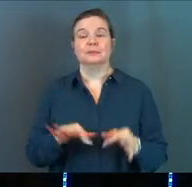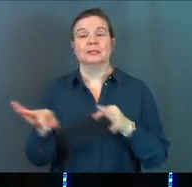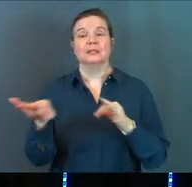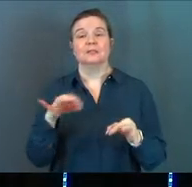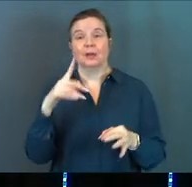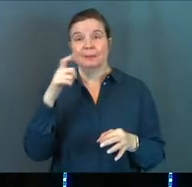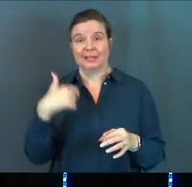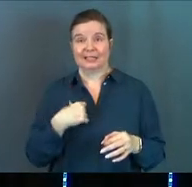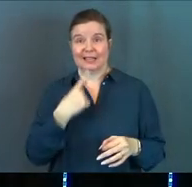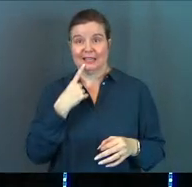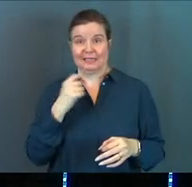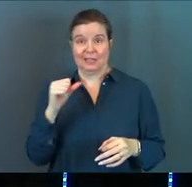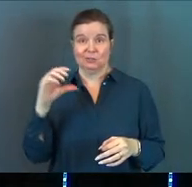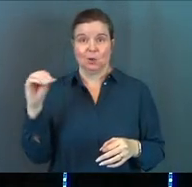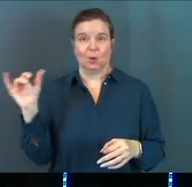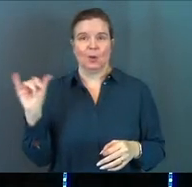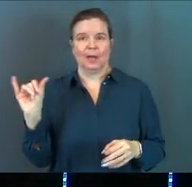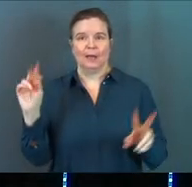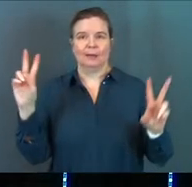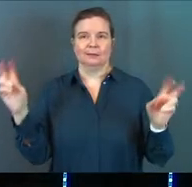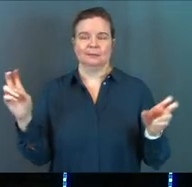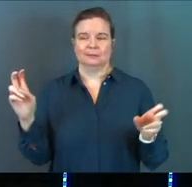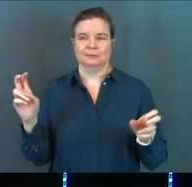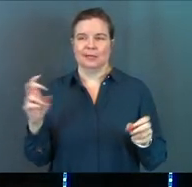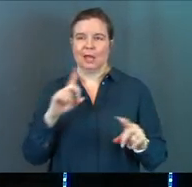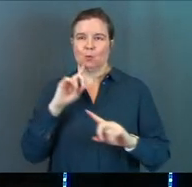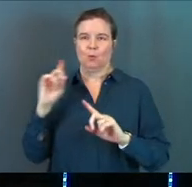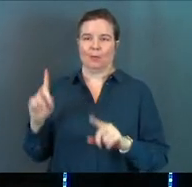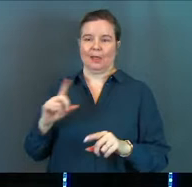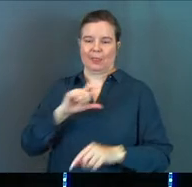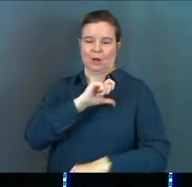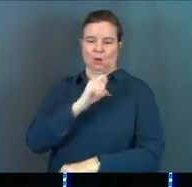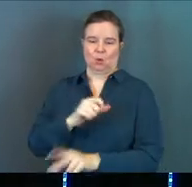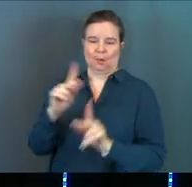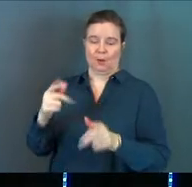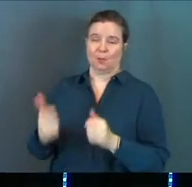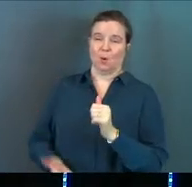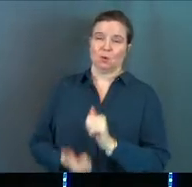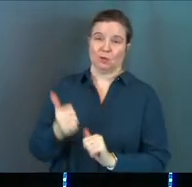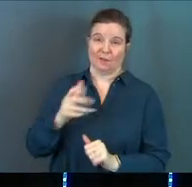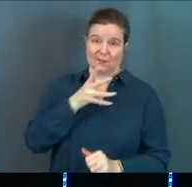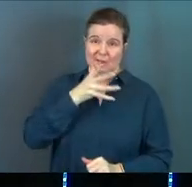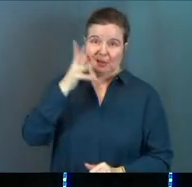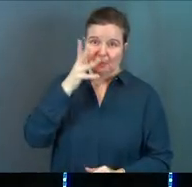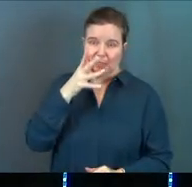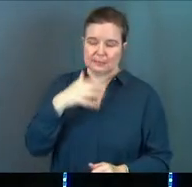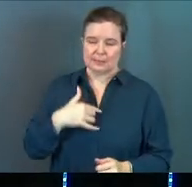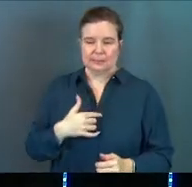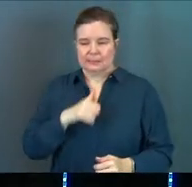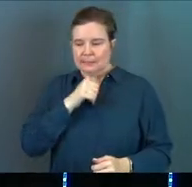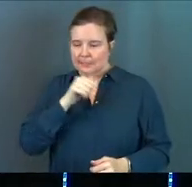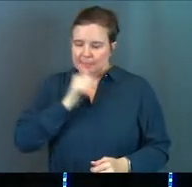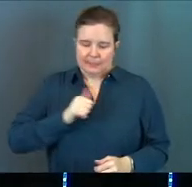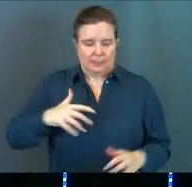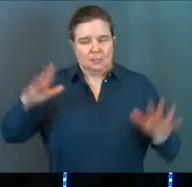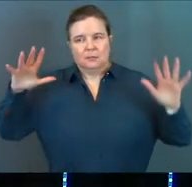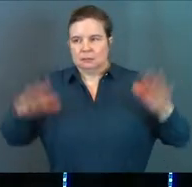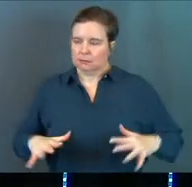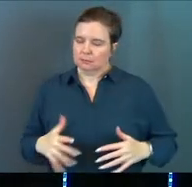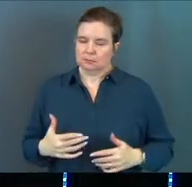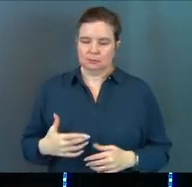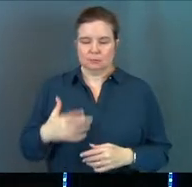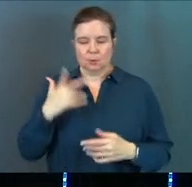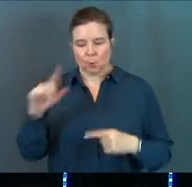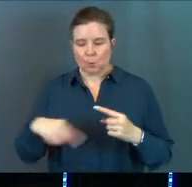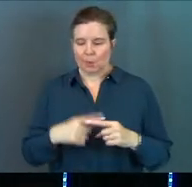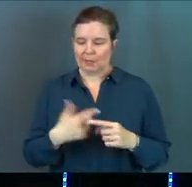defines, because I said so, as an imperious reply that an authority figure, most often a parent, impatiently tells someone under his or her